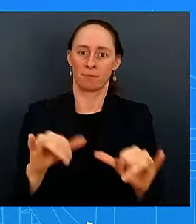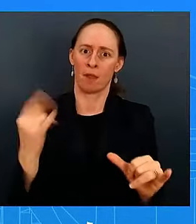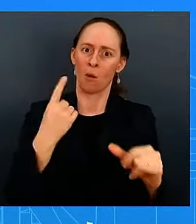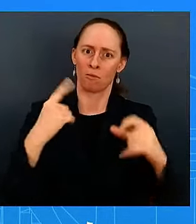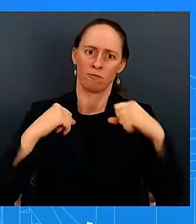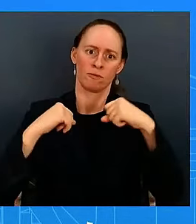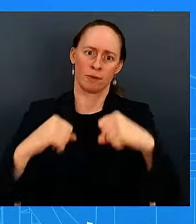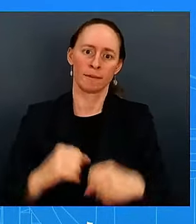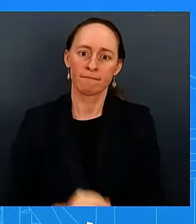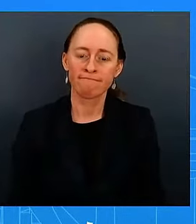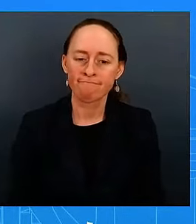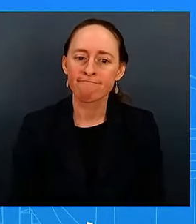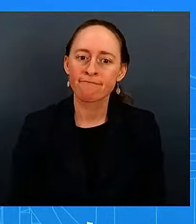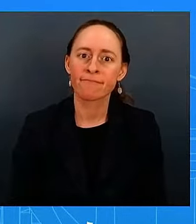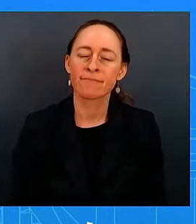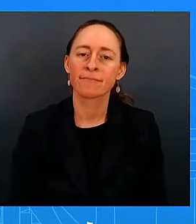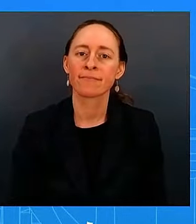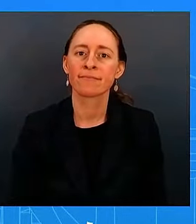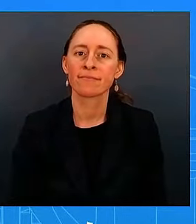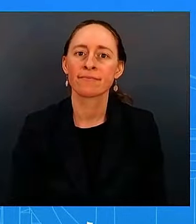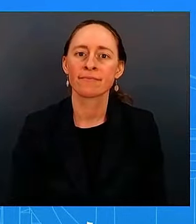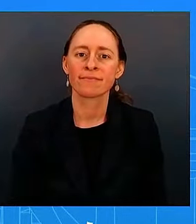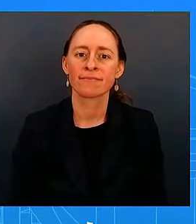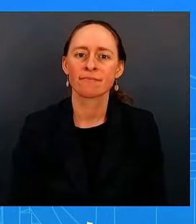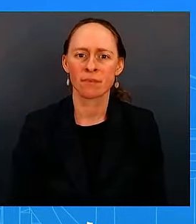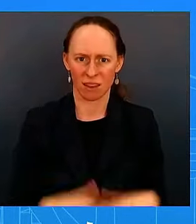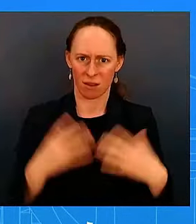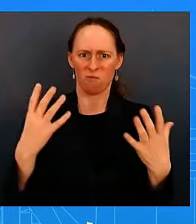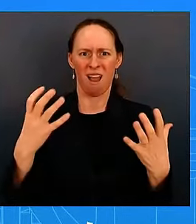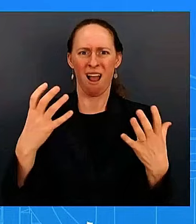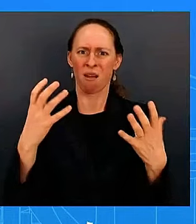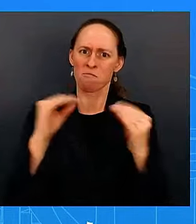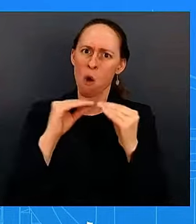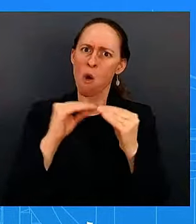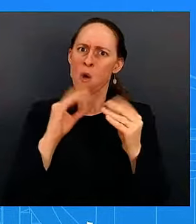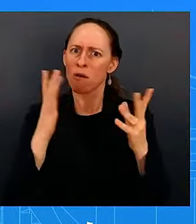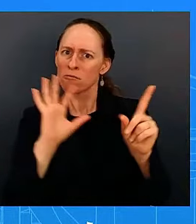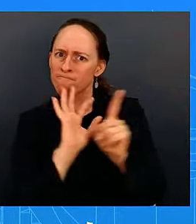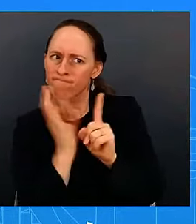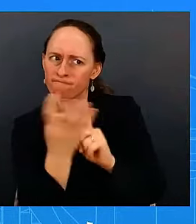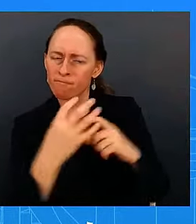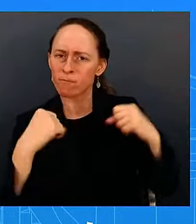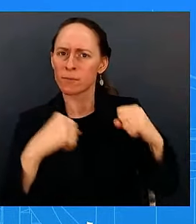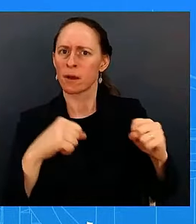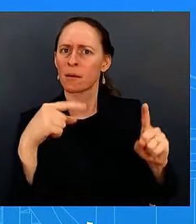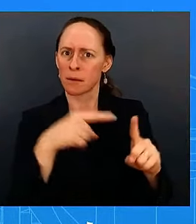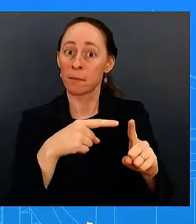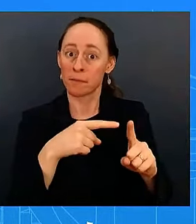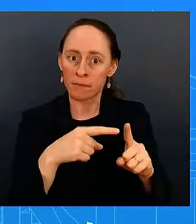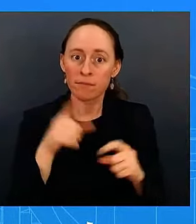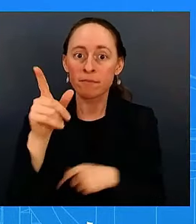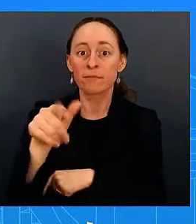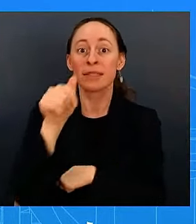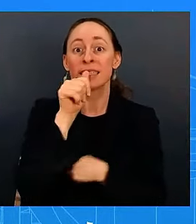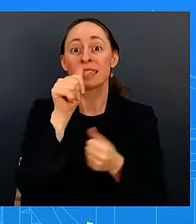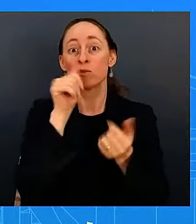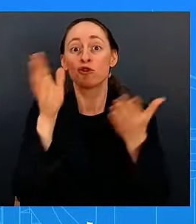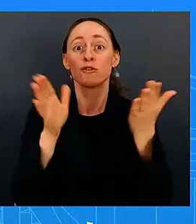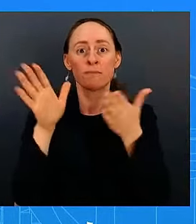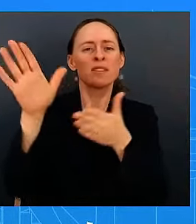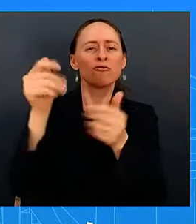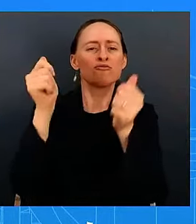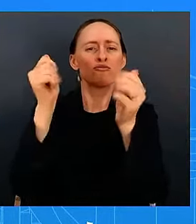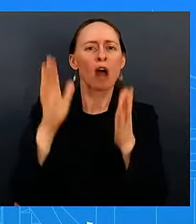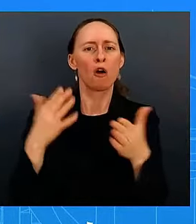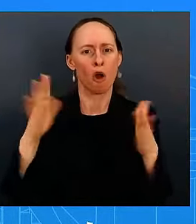here he wanted to see the highest level of protection and secret service the acting director said it it's happened and so that's important